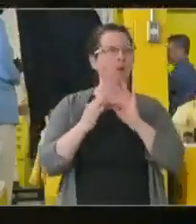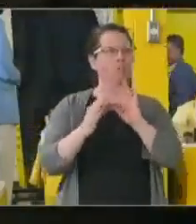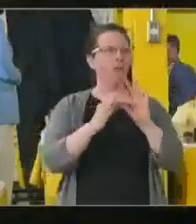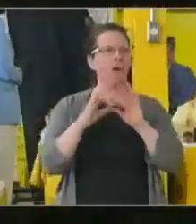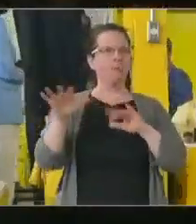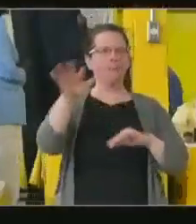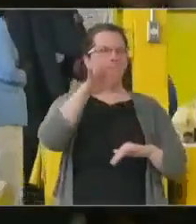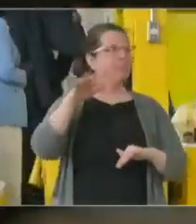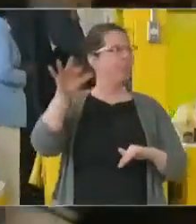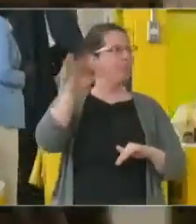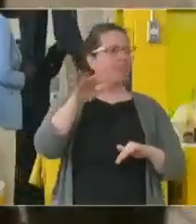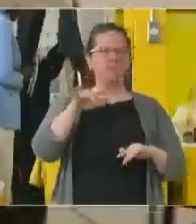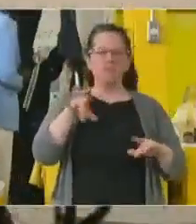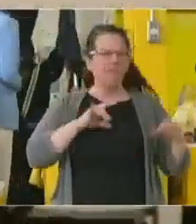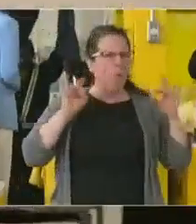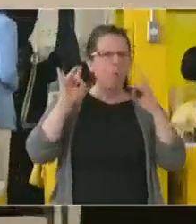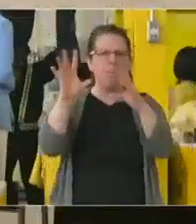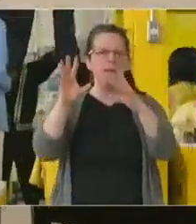Break. can